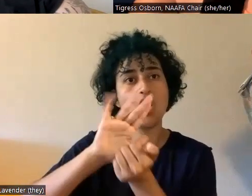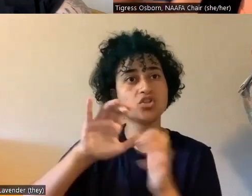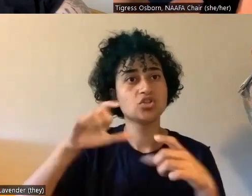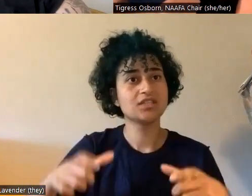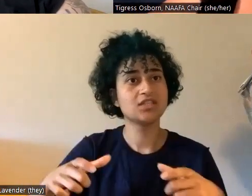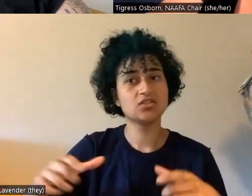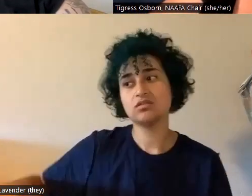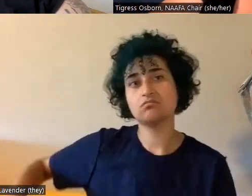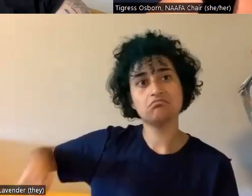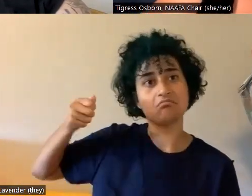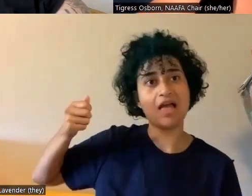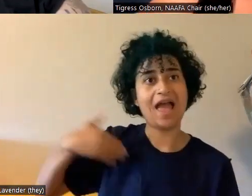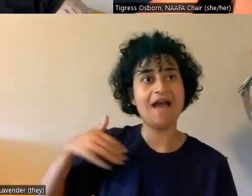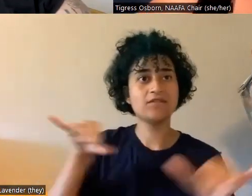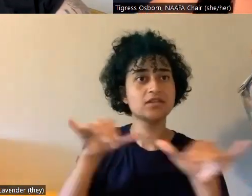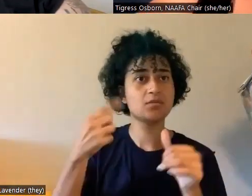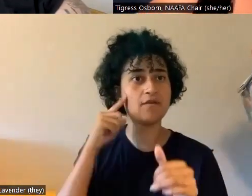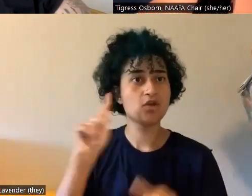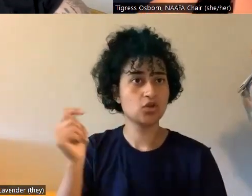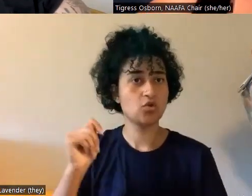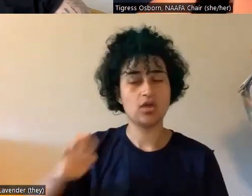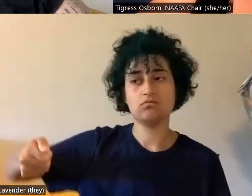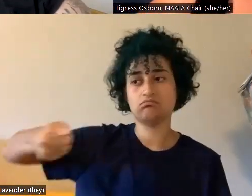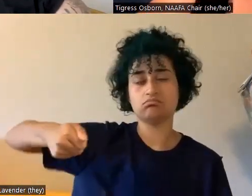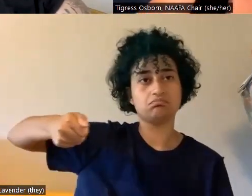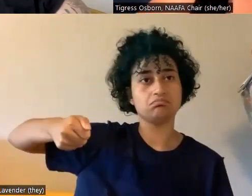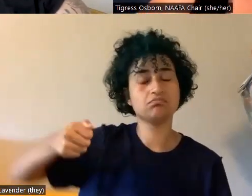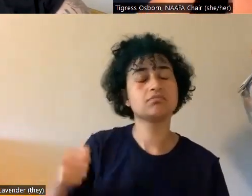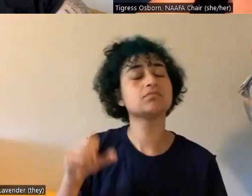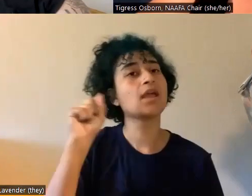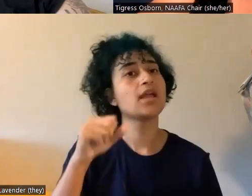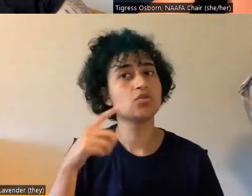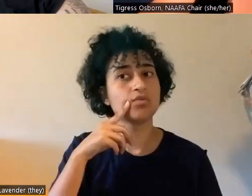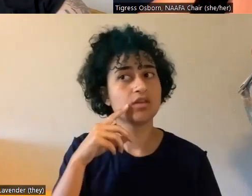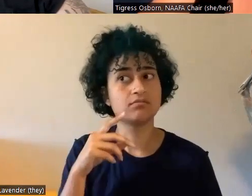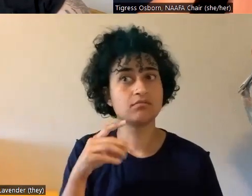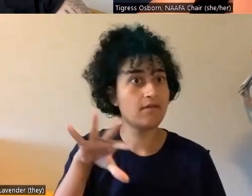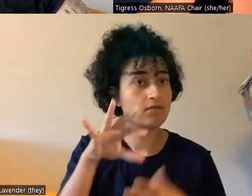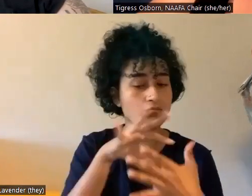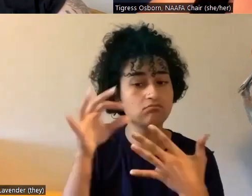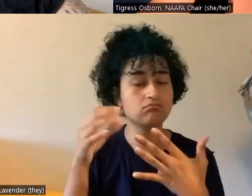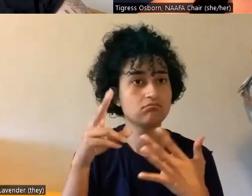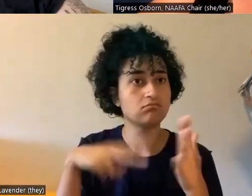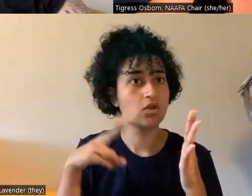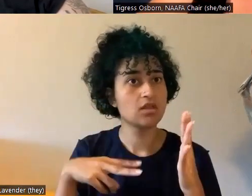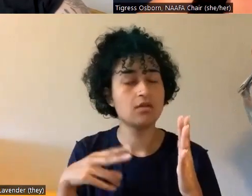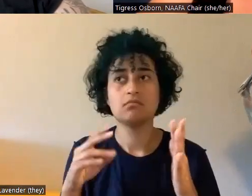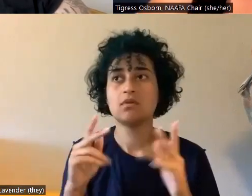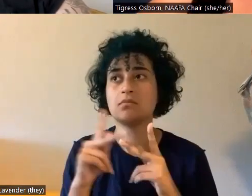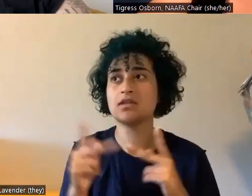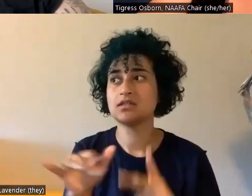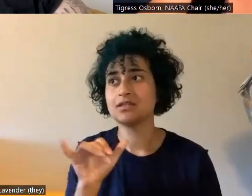use that for cleanup as well. So there's lots and they're just, you can look at them yourself at, you know, places like